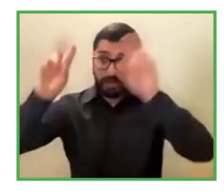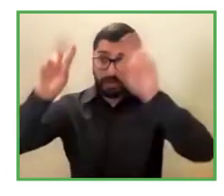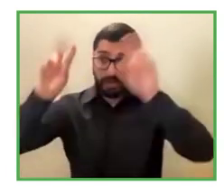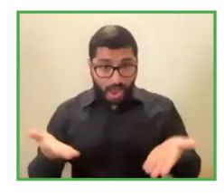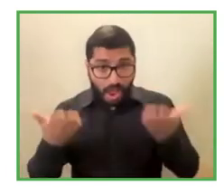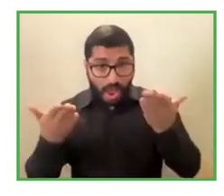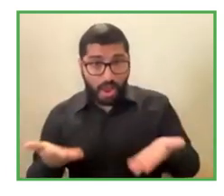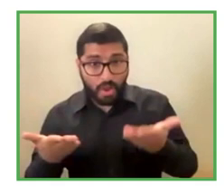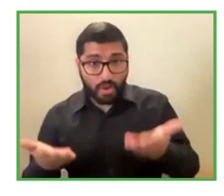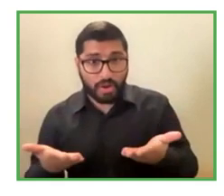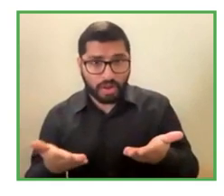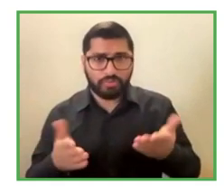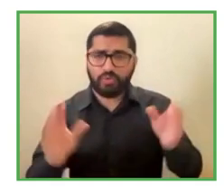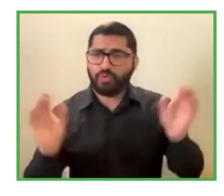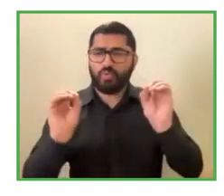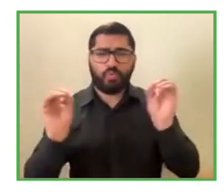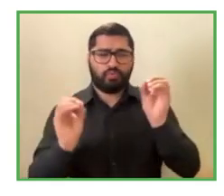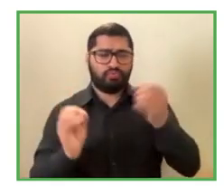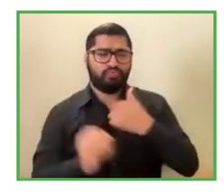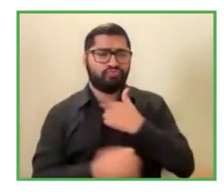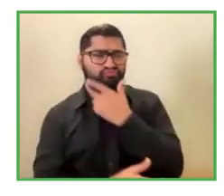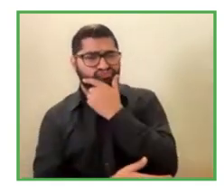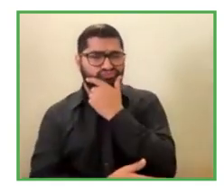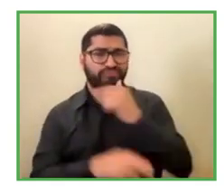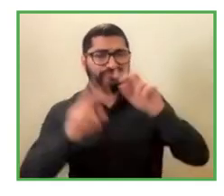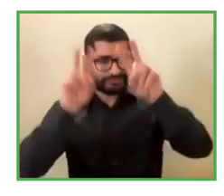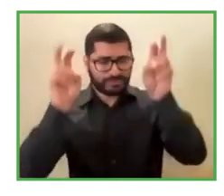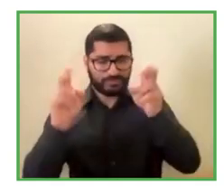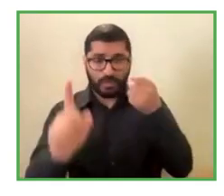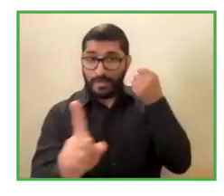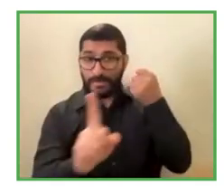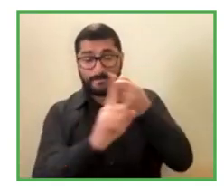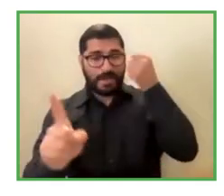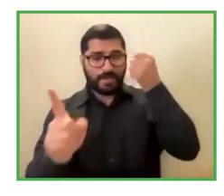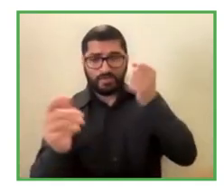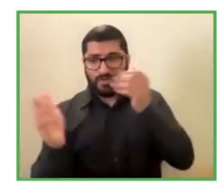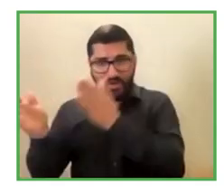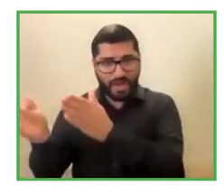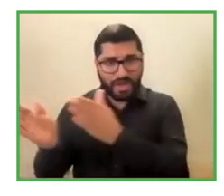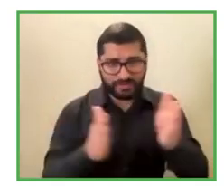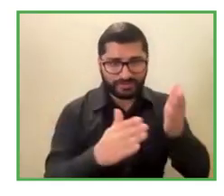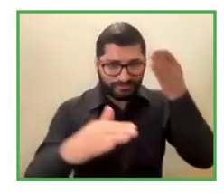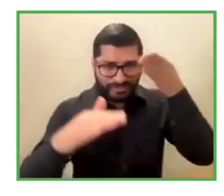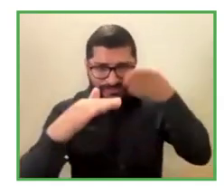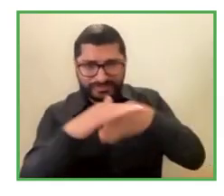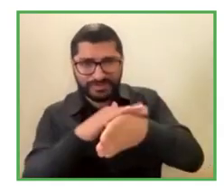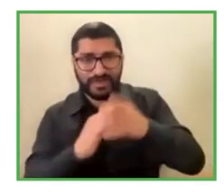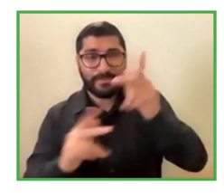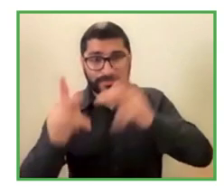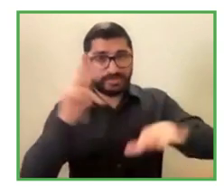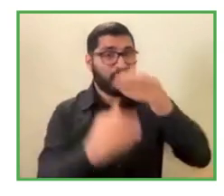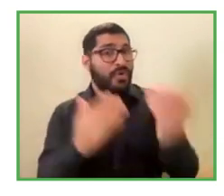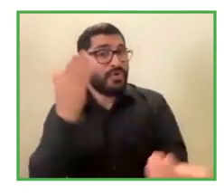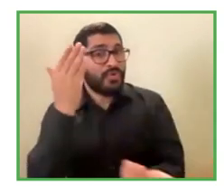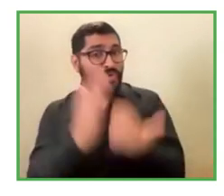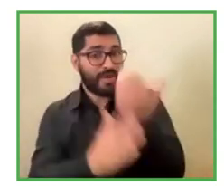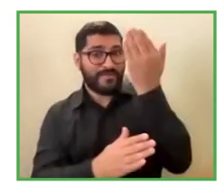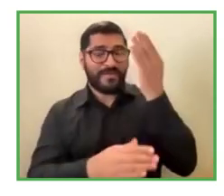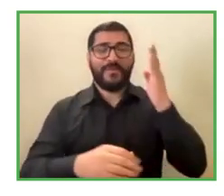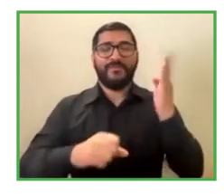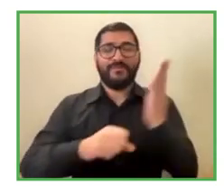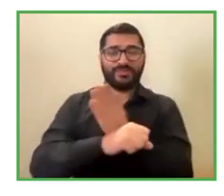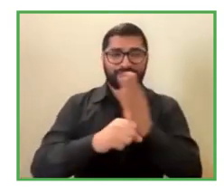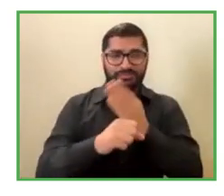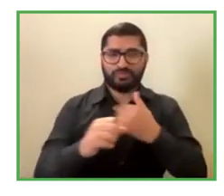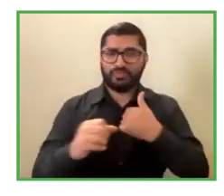it's something that is very highly regarded by the organization, especially with new people that enter the organization.